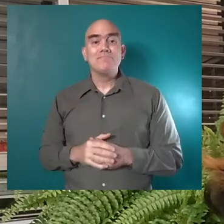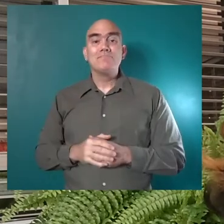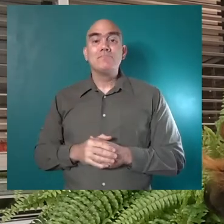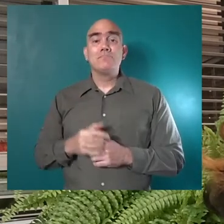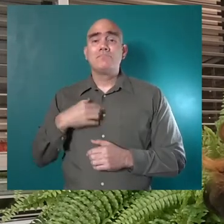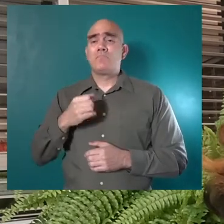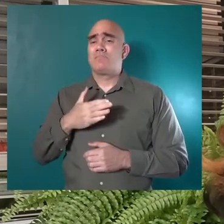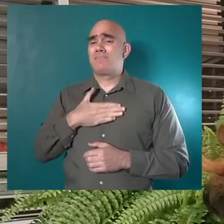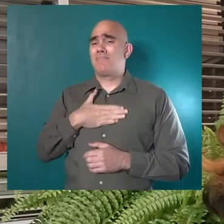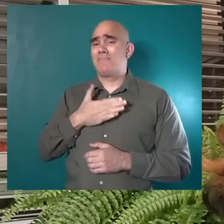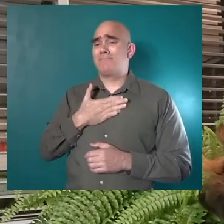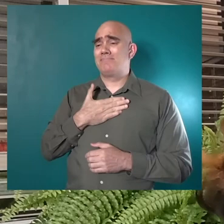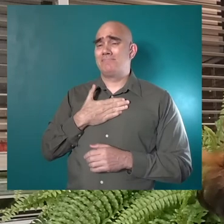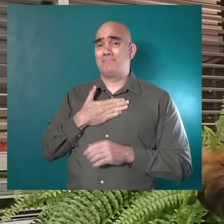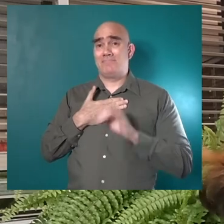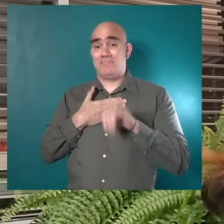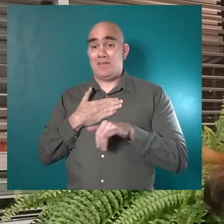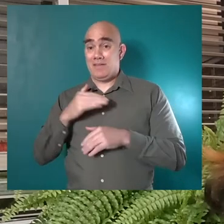us today.